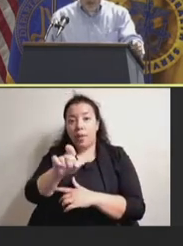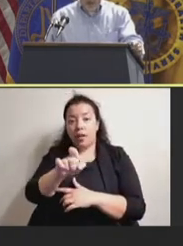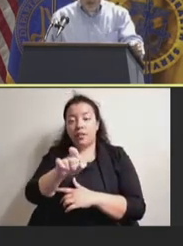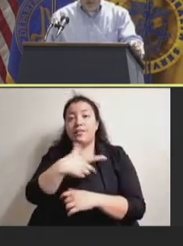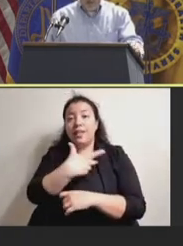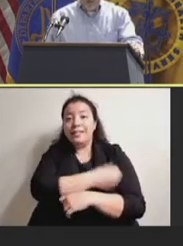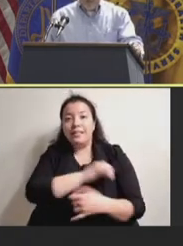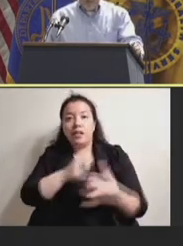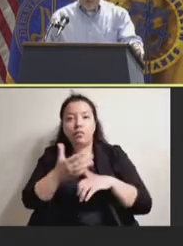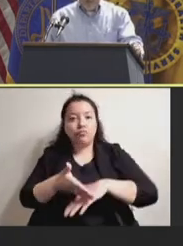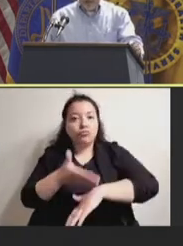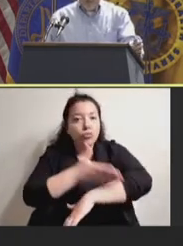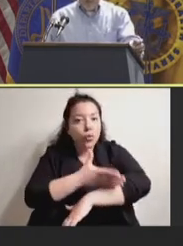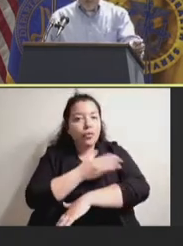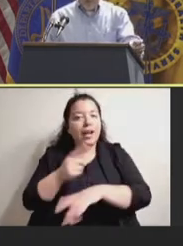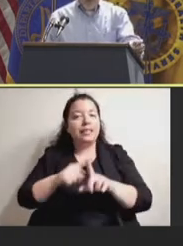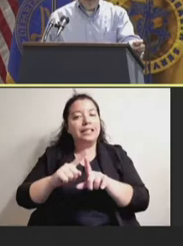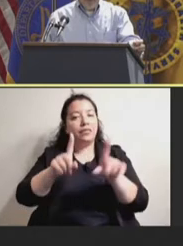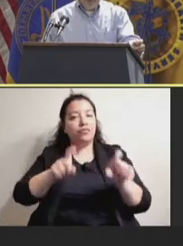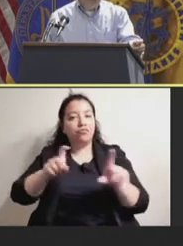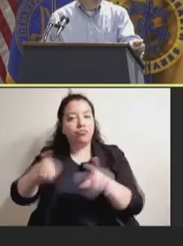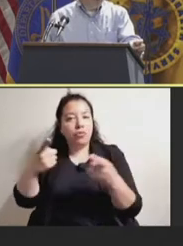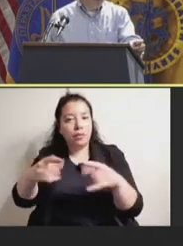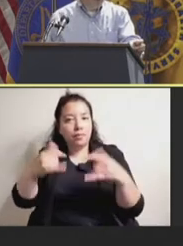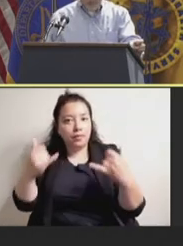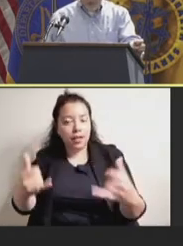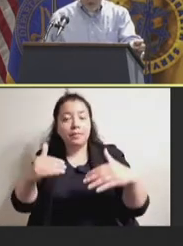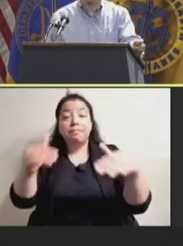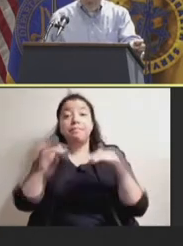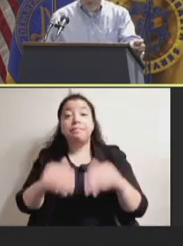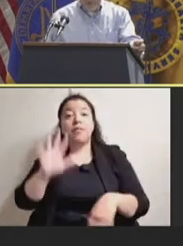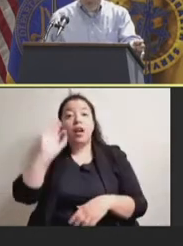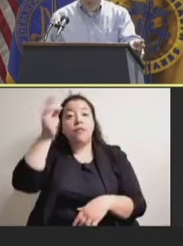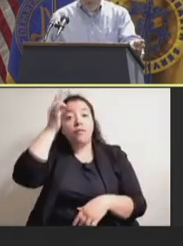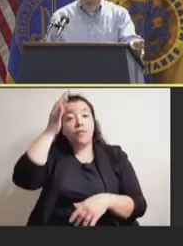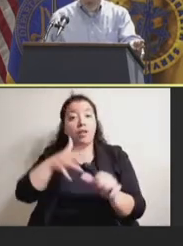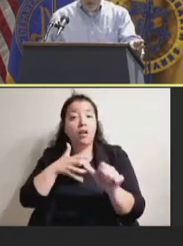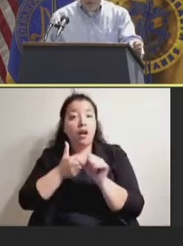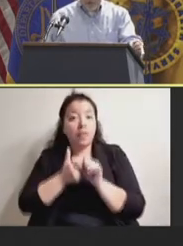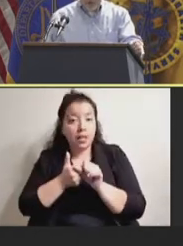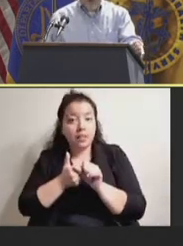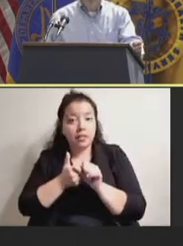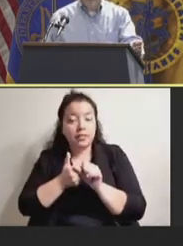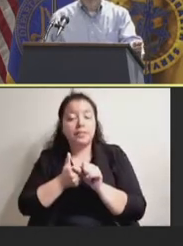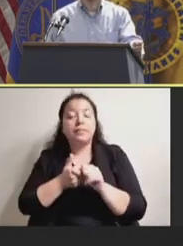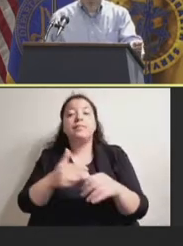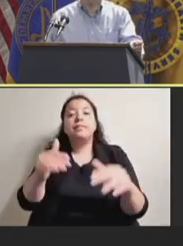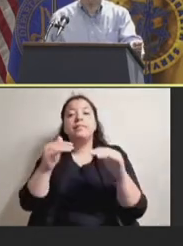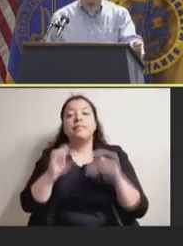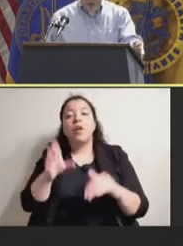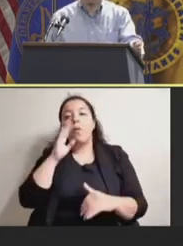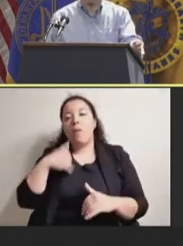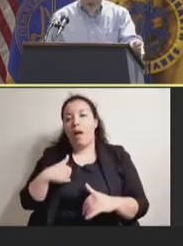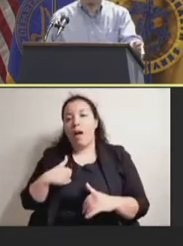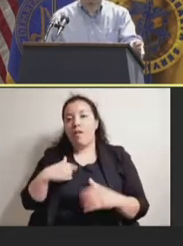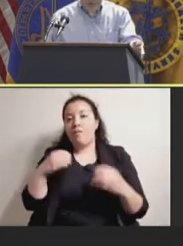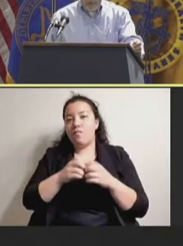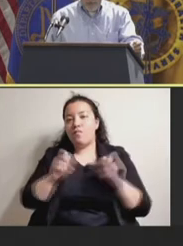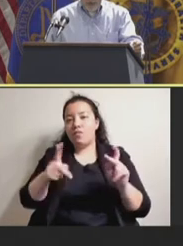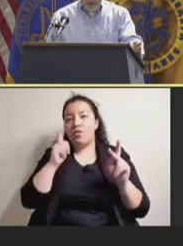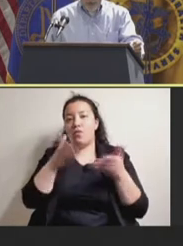After lunch, we'll receive updates from federal agencies and liaison representatives. We'll conclude with another opportunity for public comment.